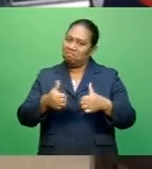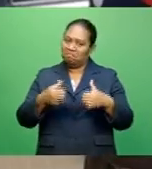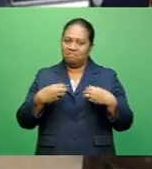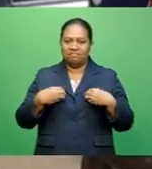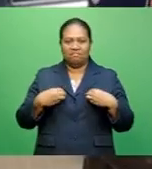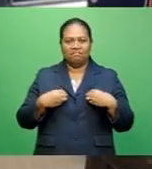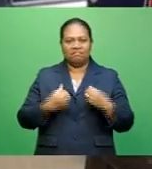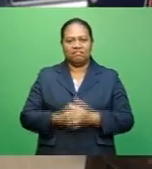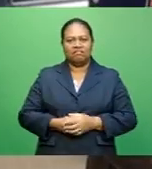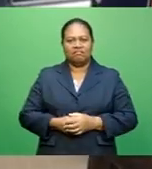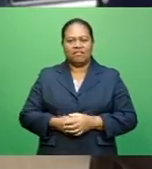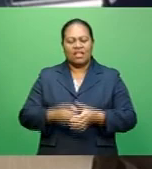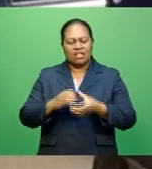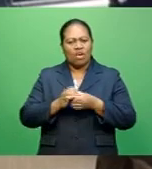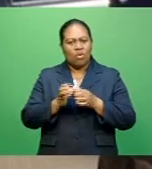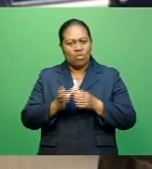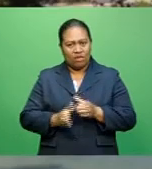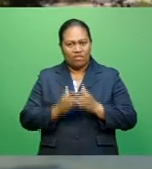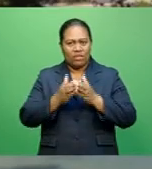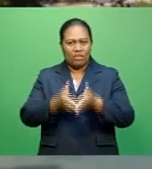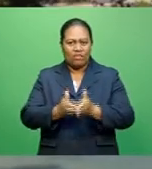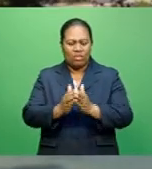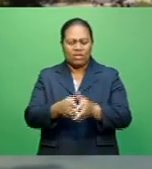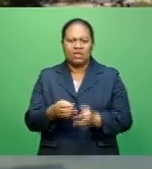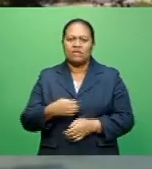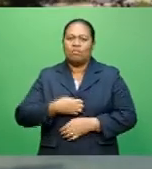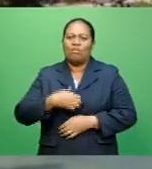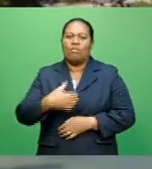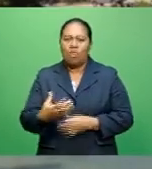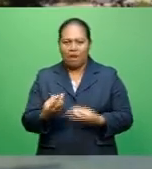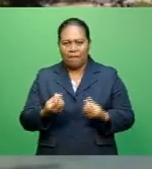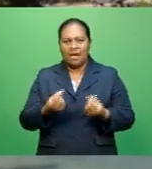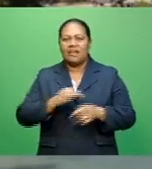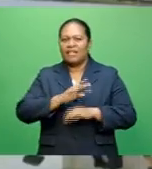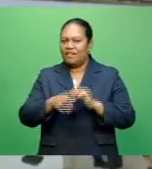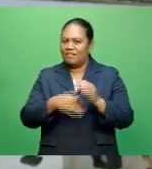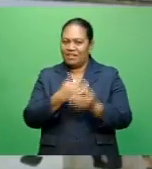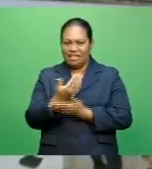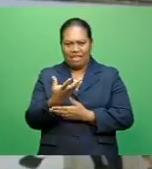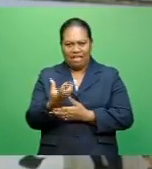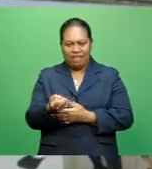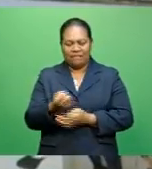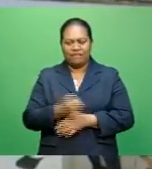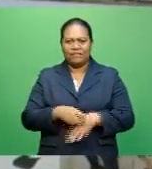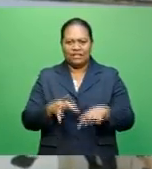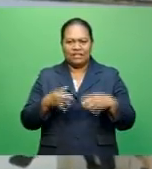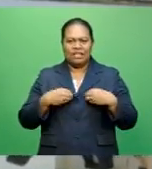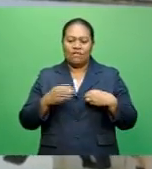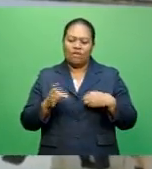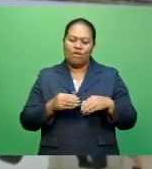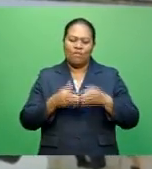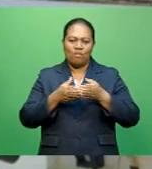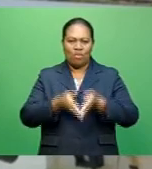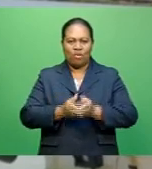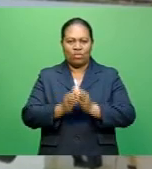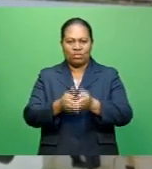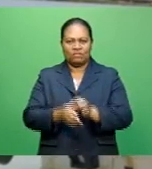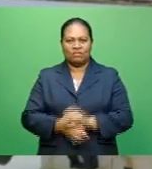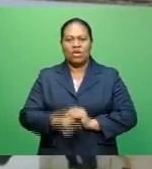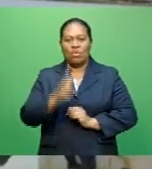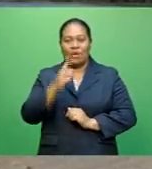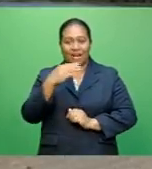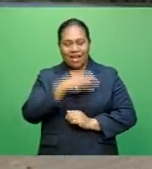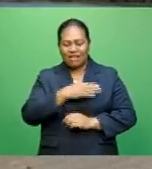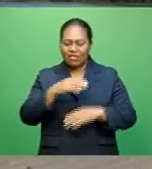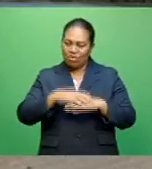Boat owner Eroni Sukonevalu says they earn more than enough in a day. I can earn more than $100